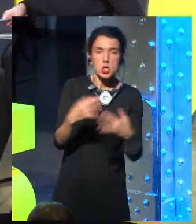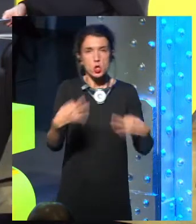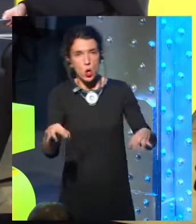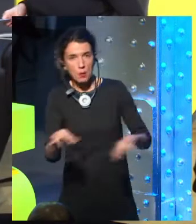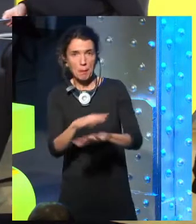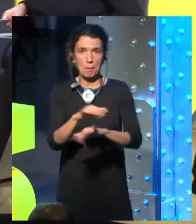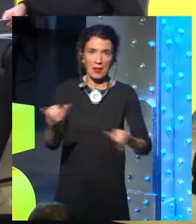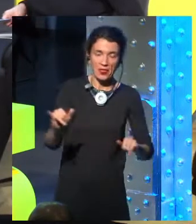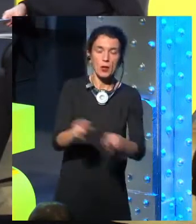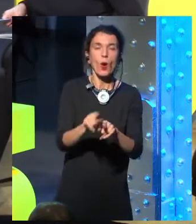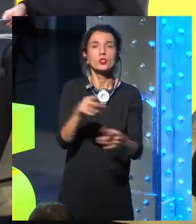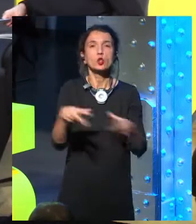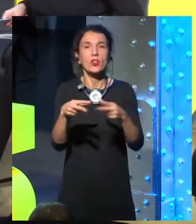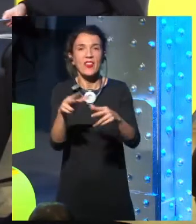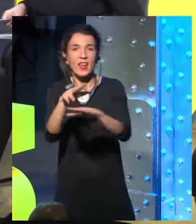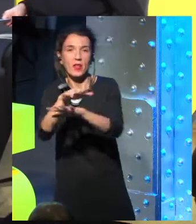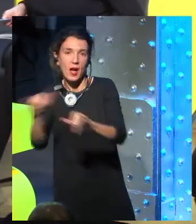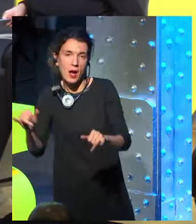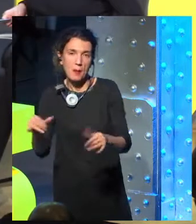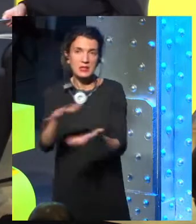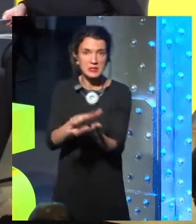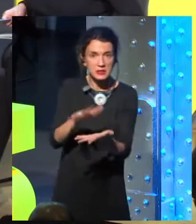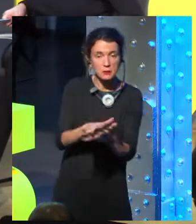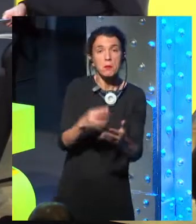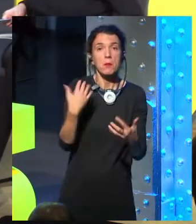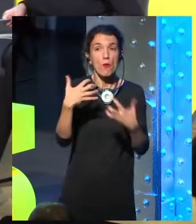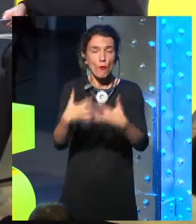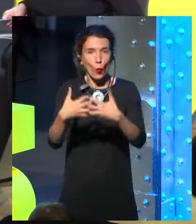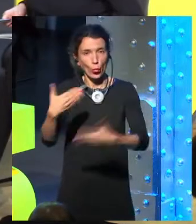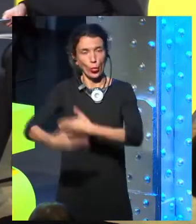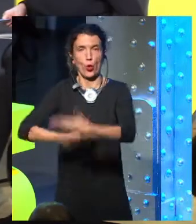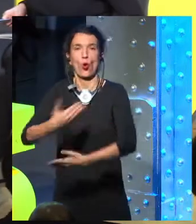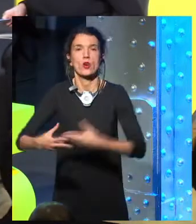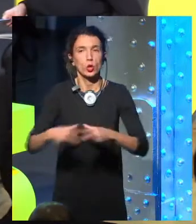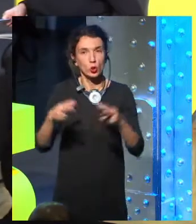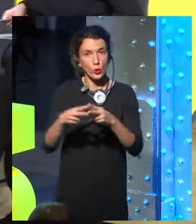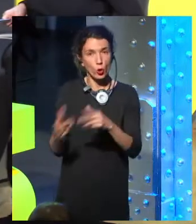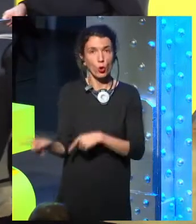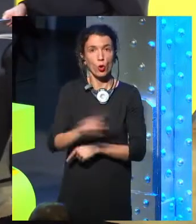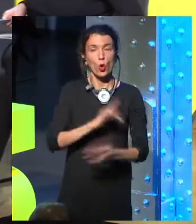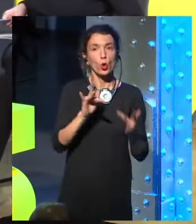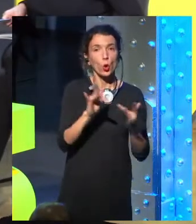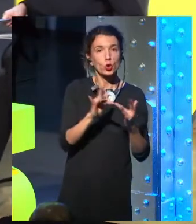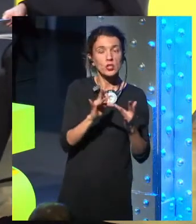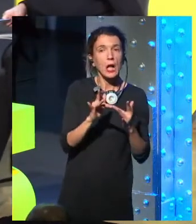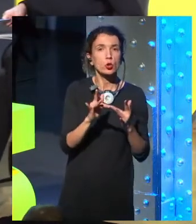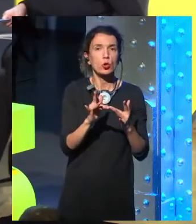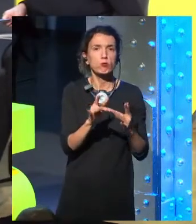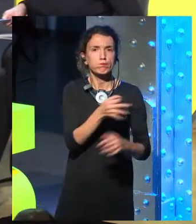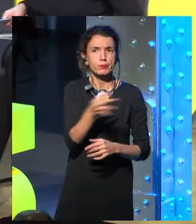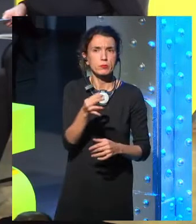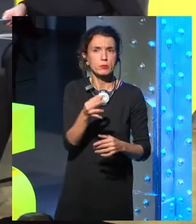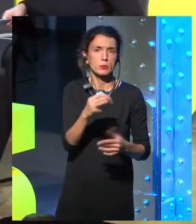Now I'm just getting really excited, and I don't know if any of this makes sense or means anything, but this is what keeps me up at night,